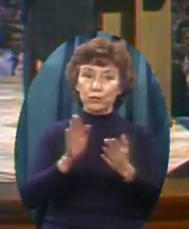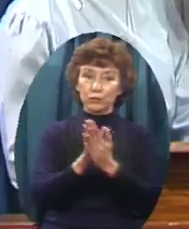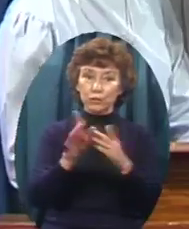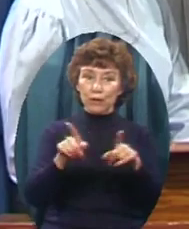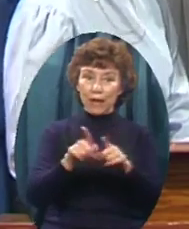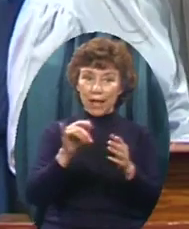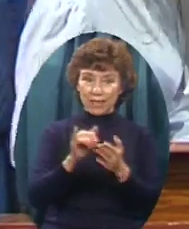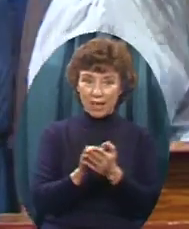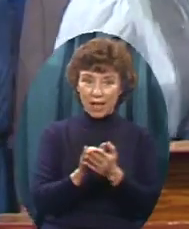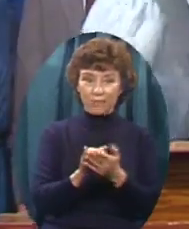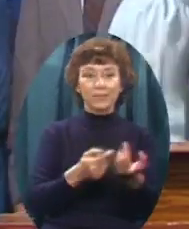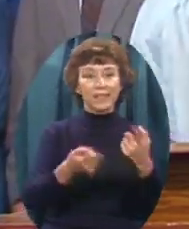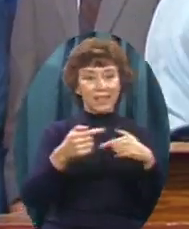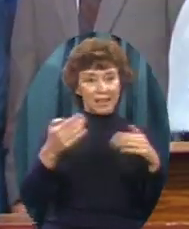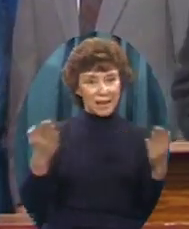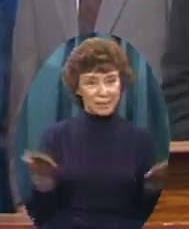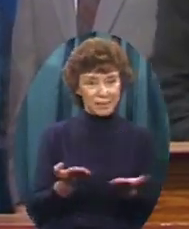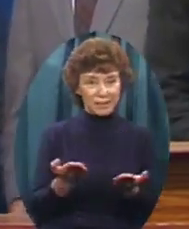bless you, Rhonda Thank you